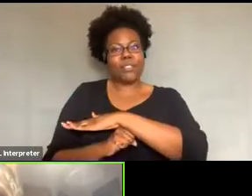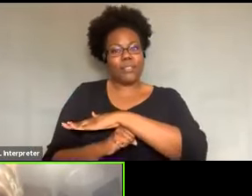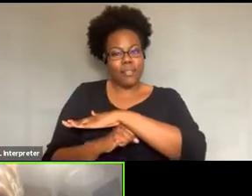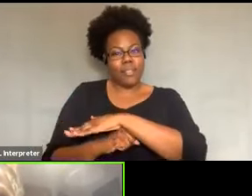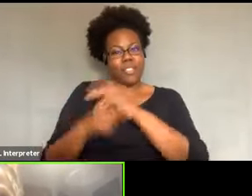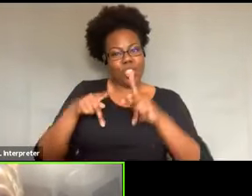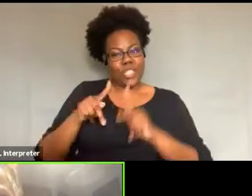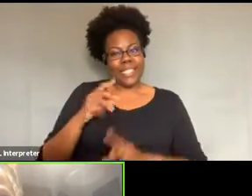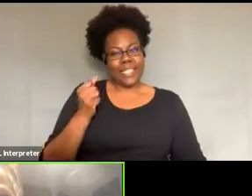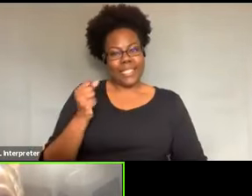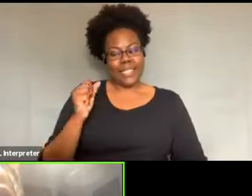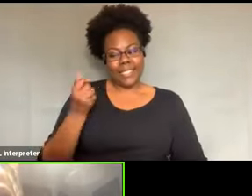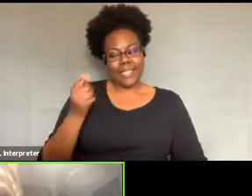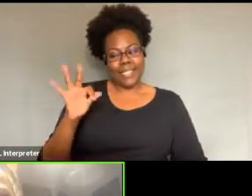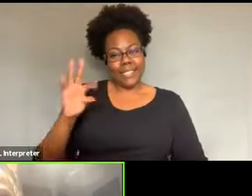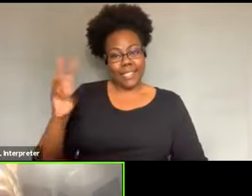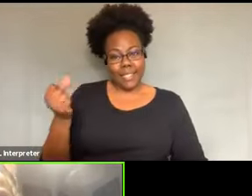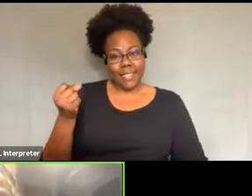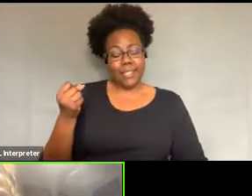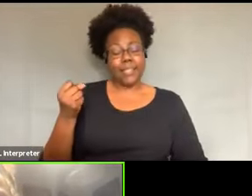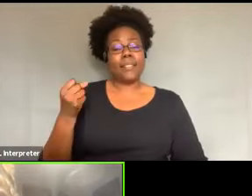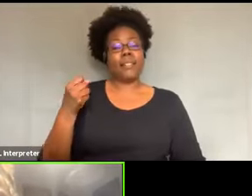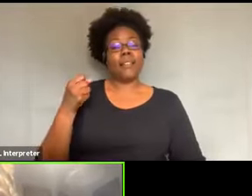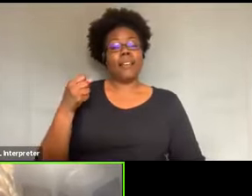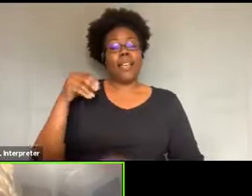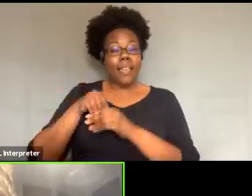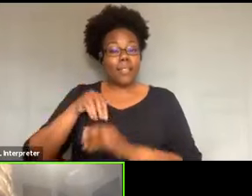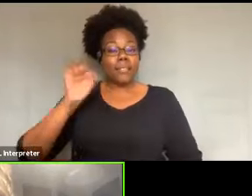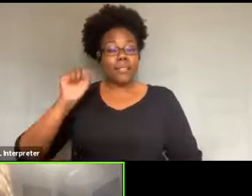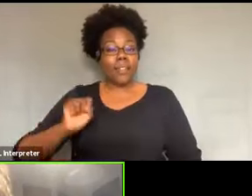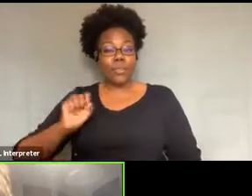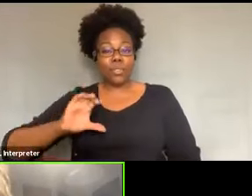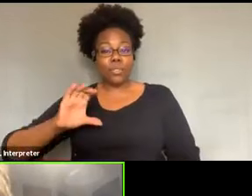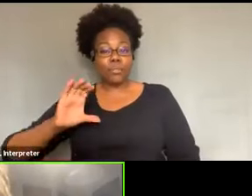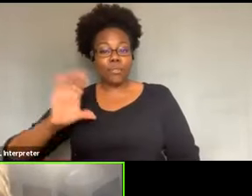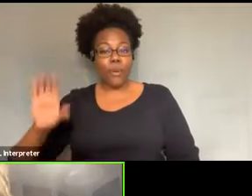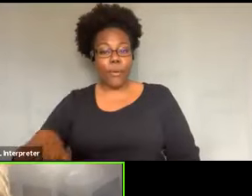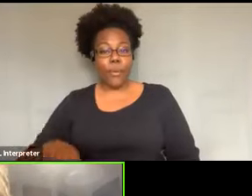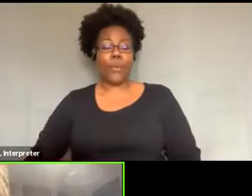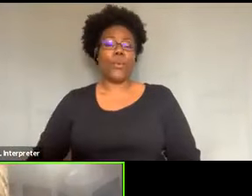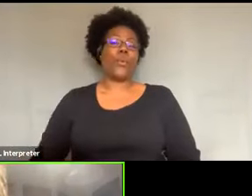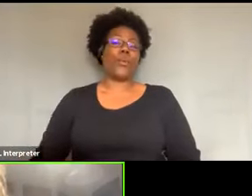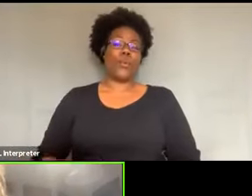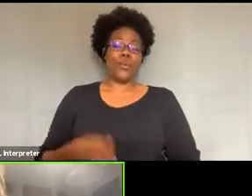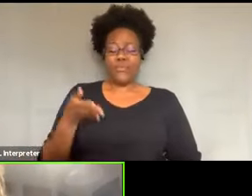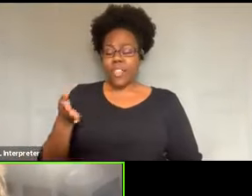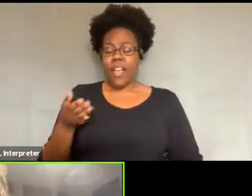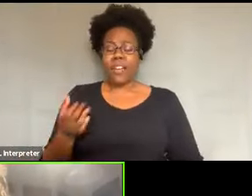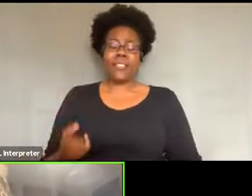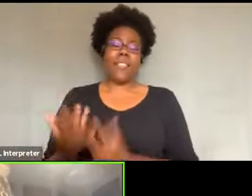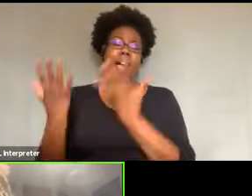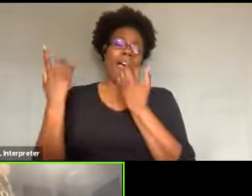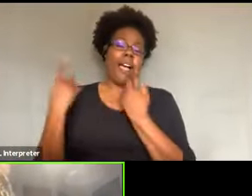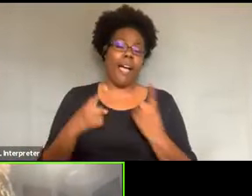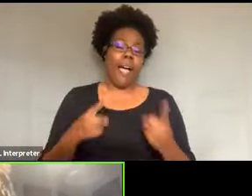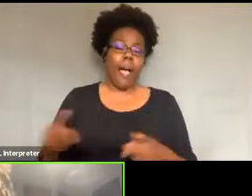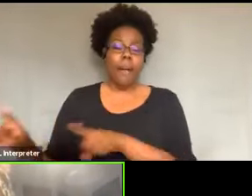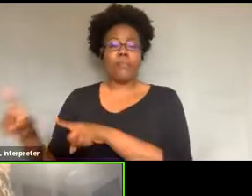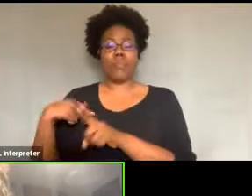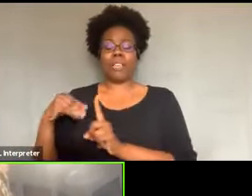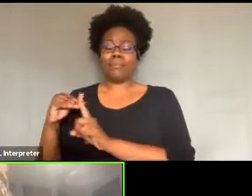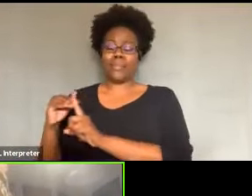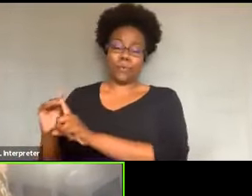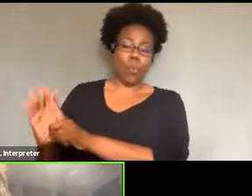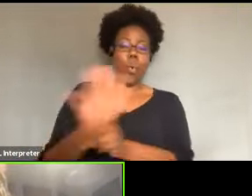and, you know, on the South side of Chicago. And, um, there was a lot going on that we were being exposed to, uh, Southern